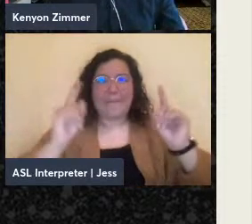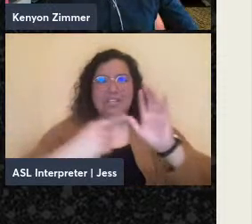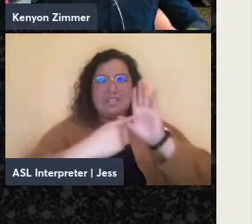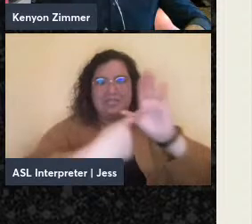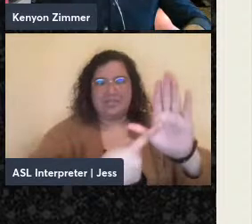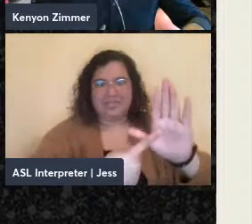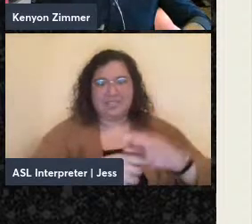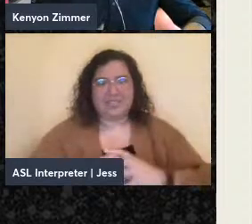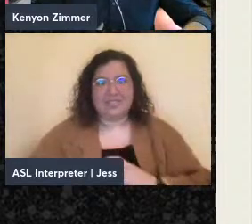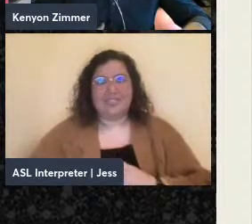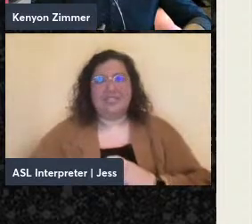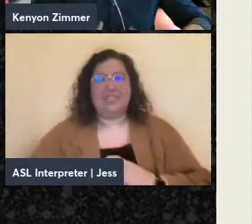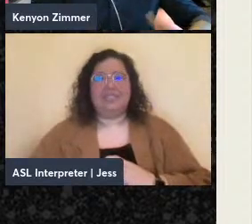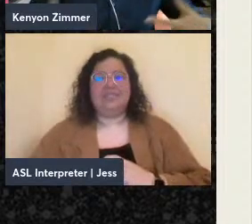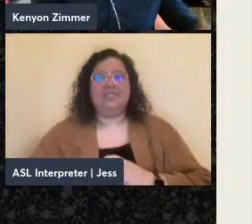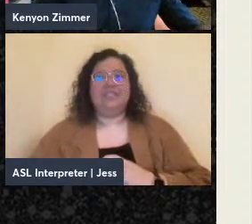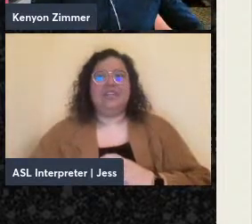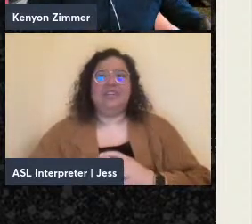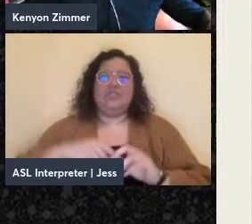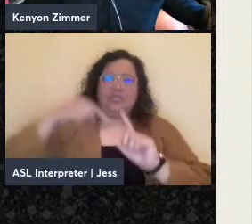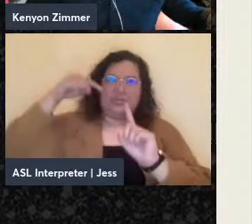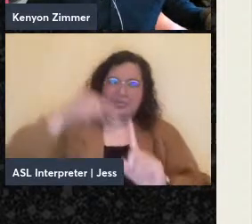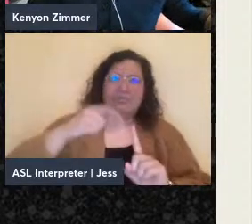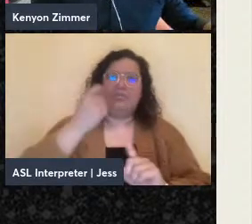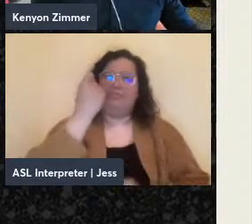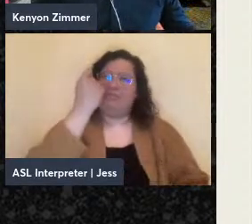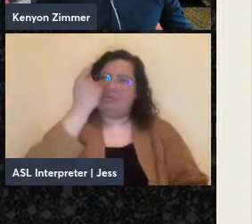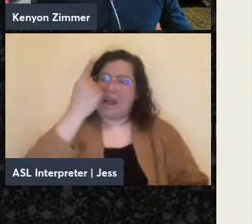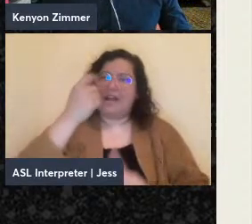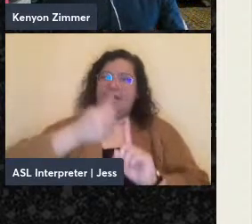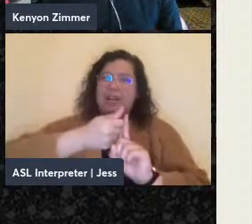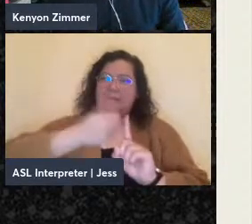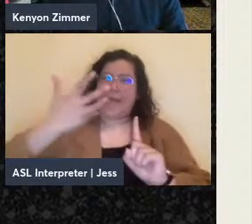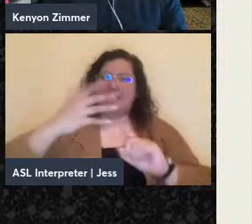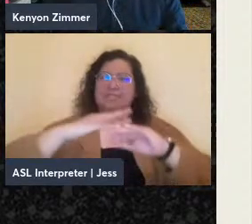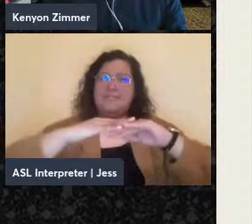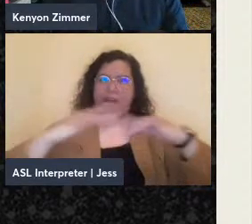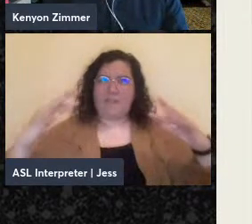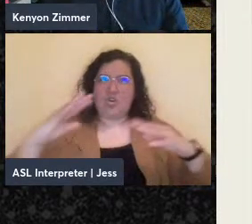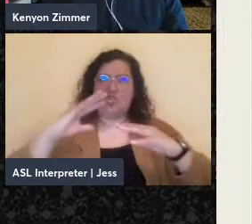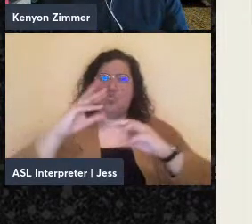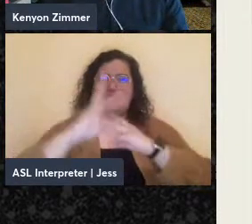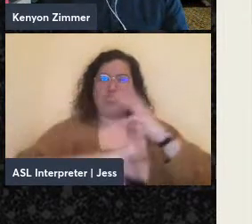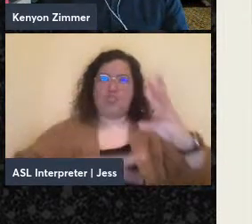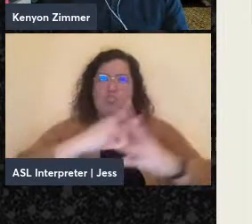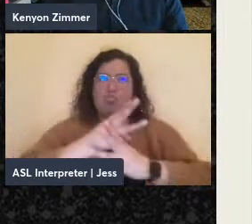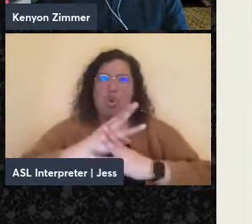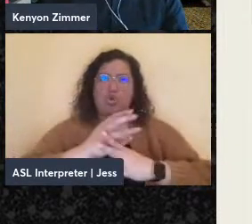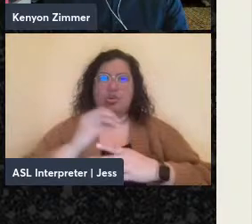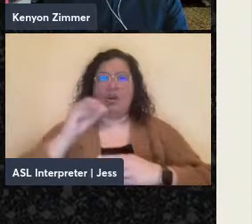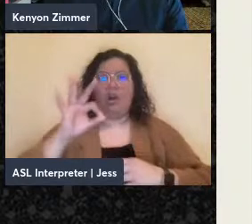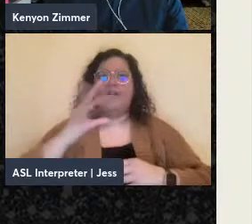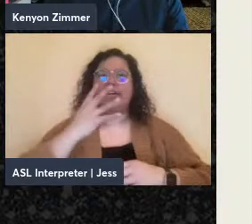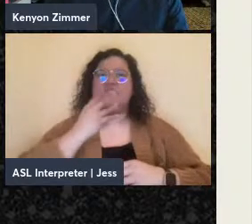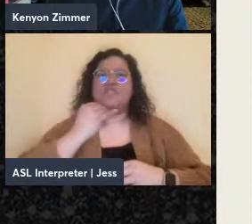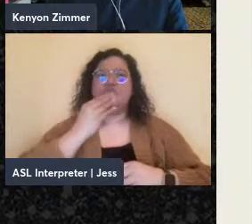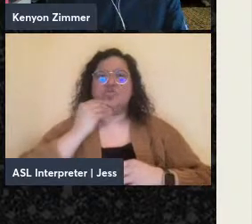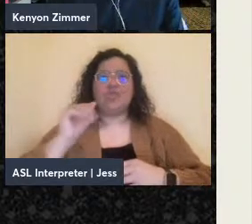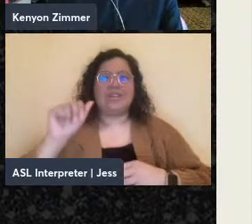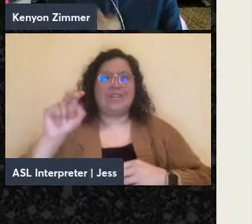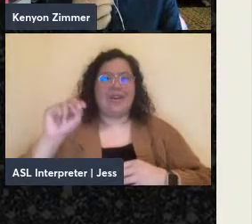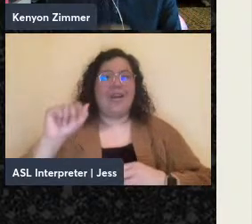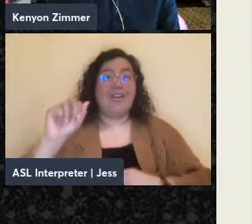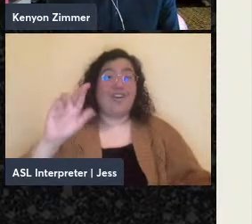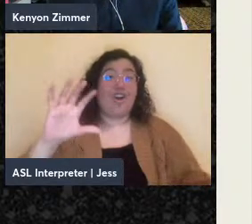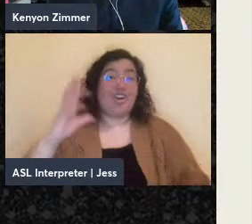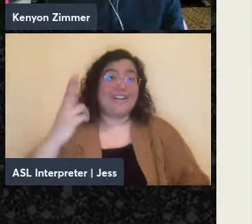at this expansive, diverse world of Jewish anarchism. And